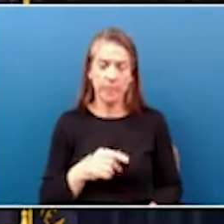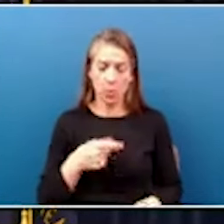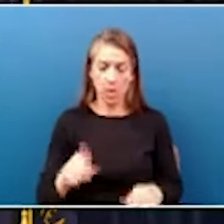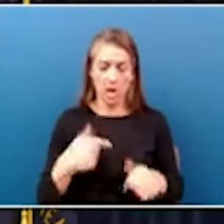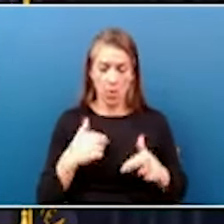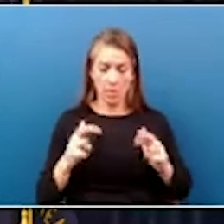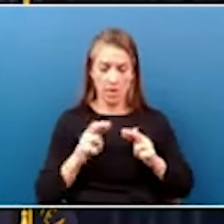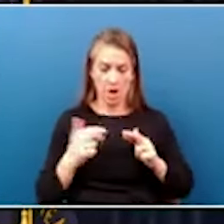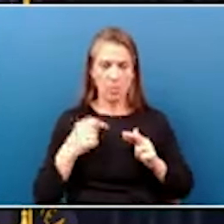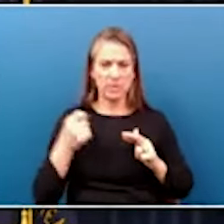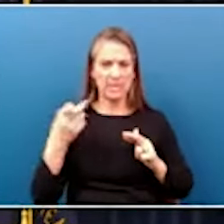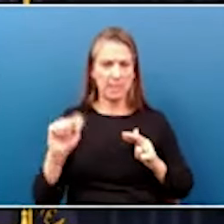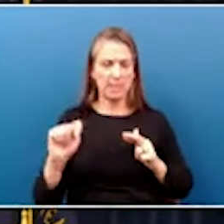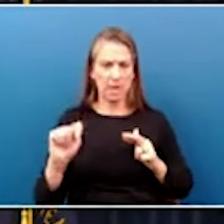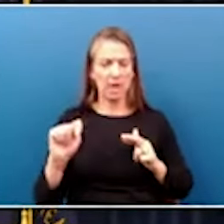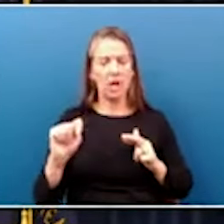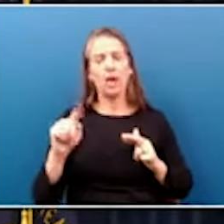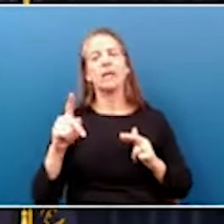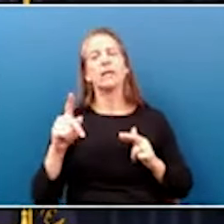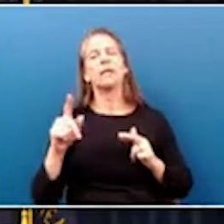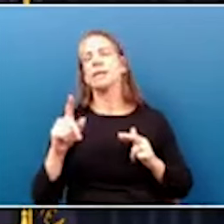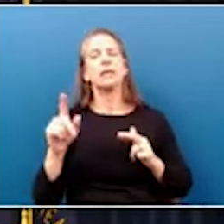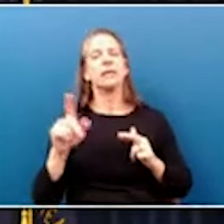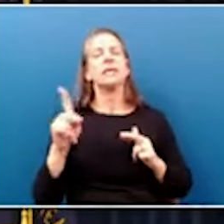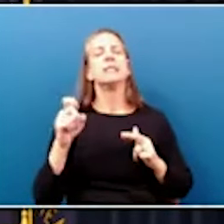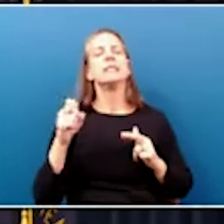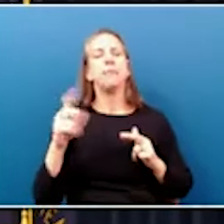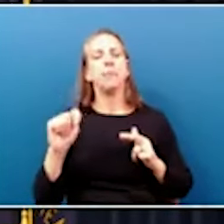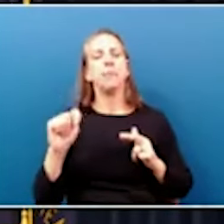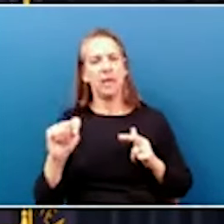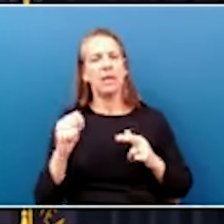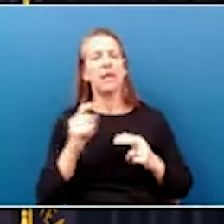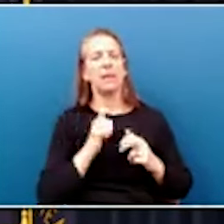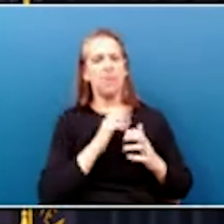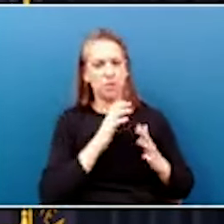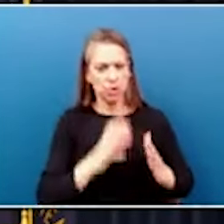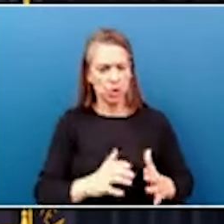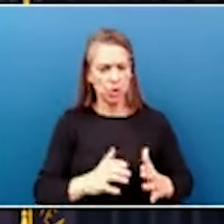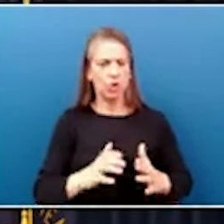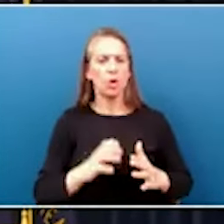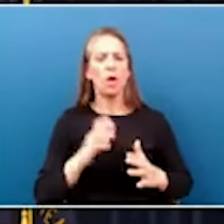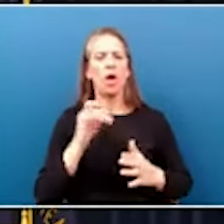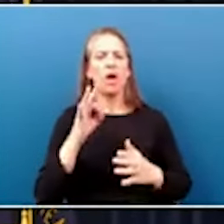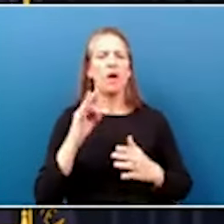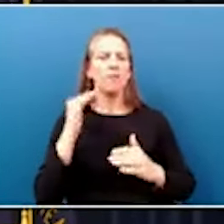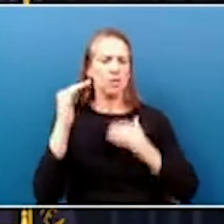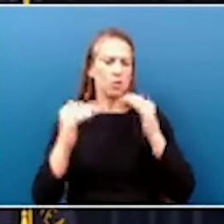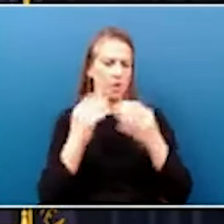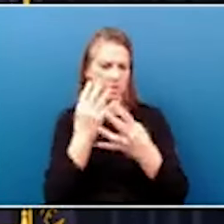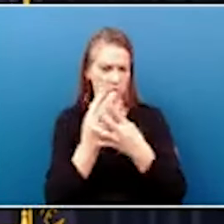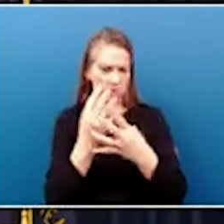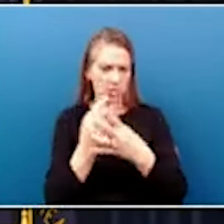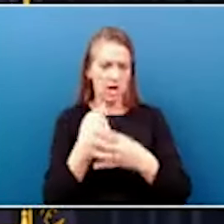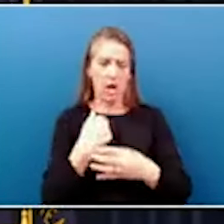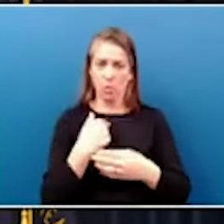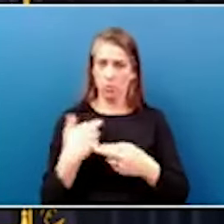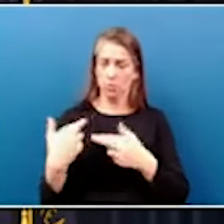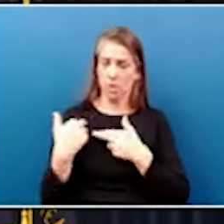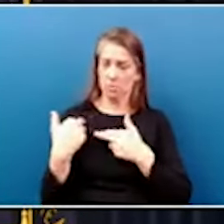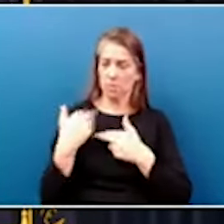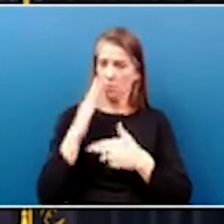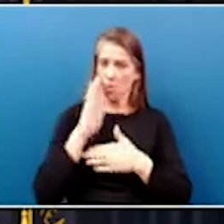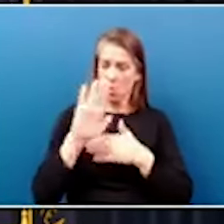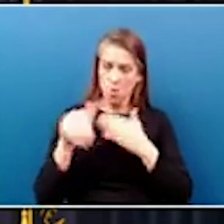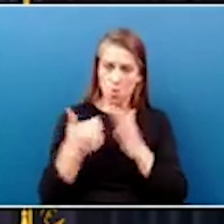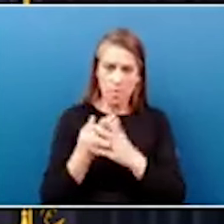Deputy Warden, I'm sorry, Deputy Commissioner and Deputy Commissioner of Adult Institutions. I was responsible for all management